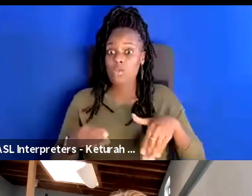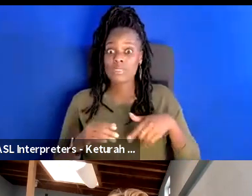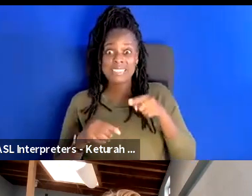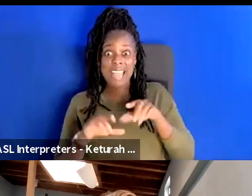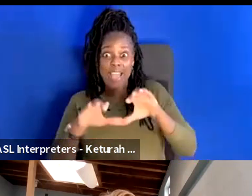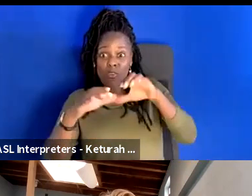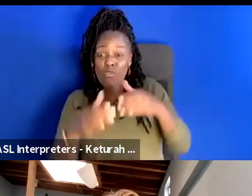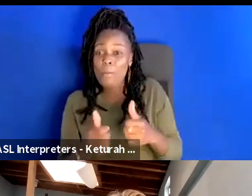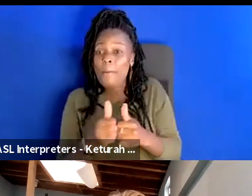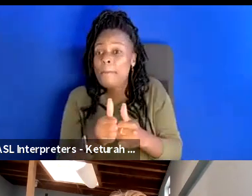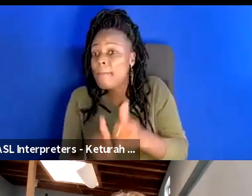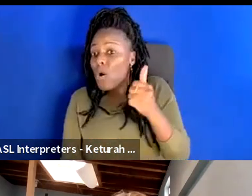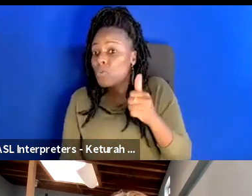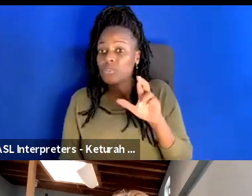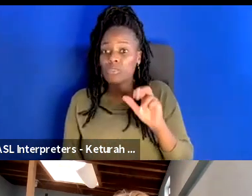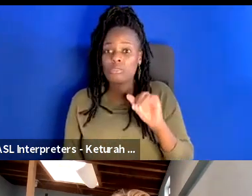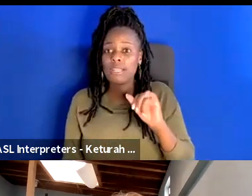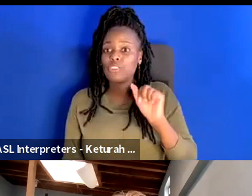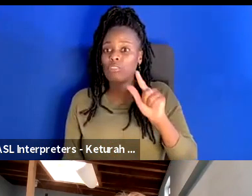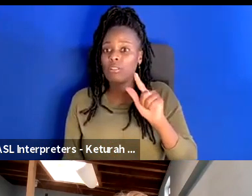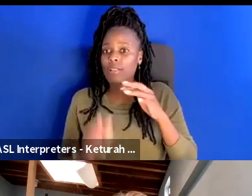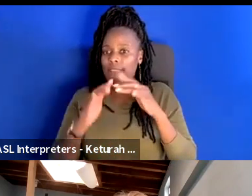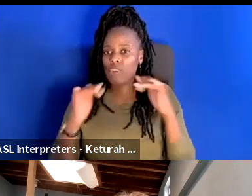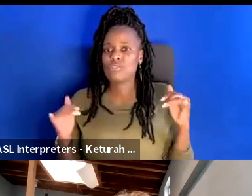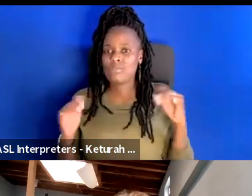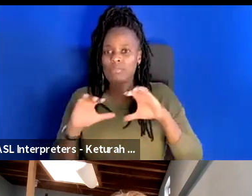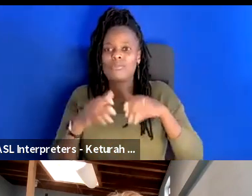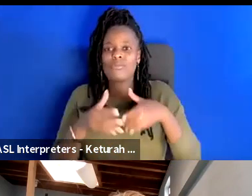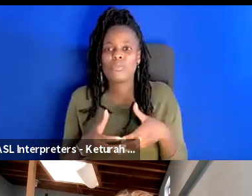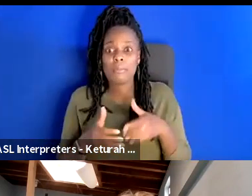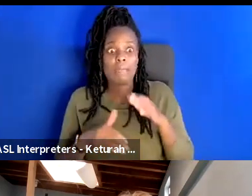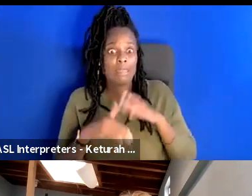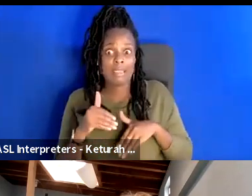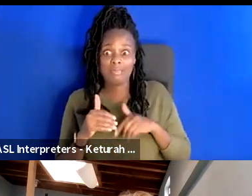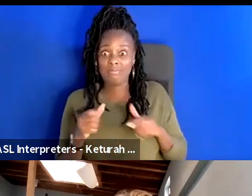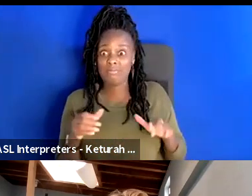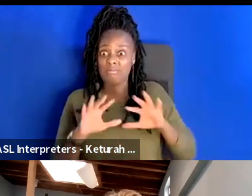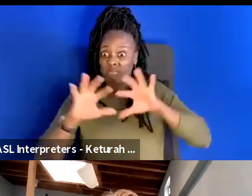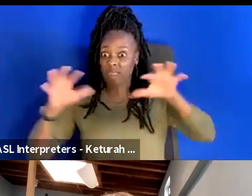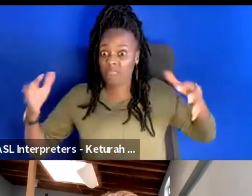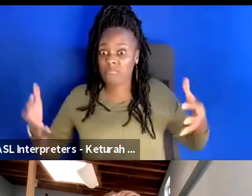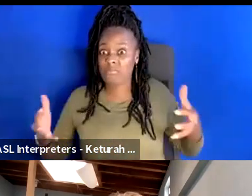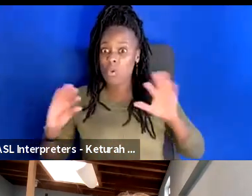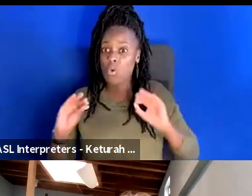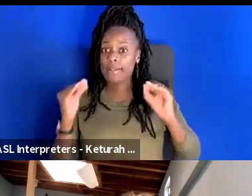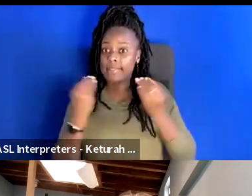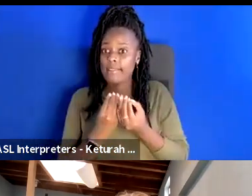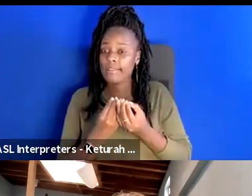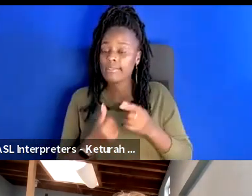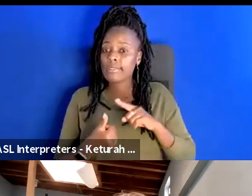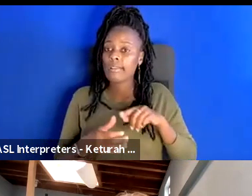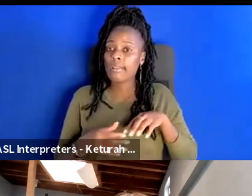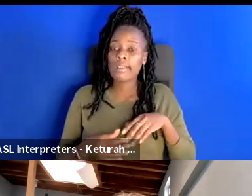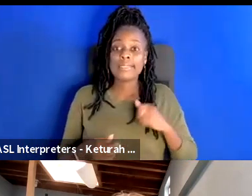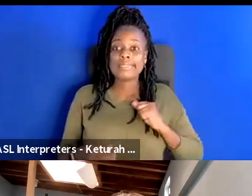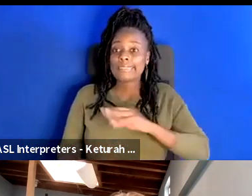most uh racially diverse of any of the various subsections of our organization compared to staff compared to even performers front of